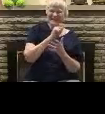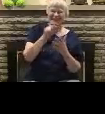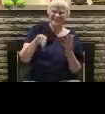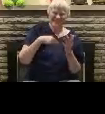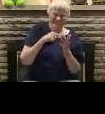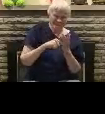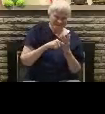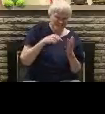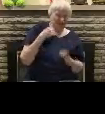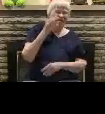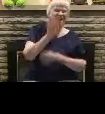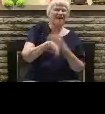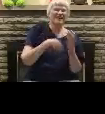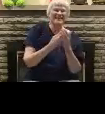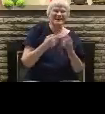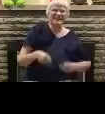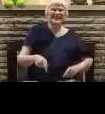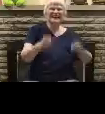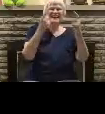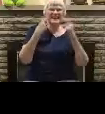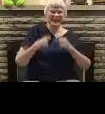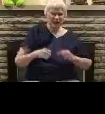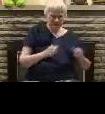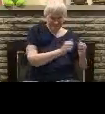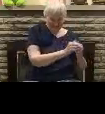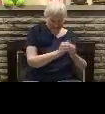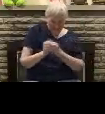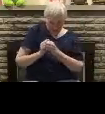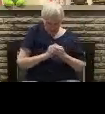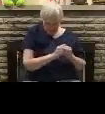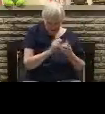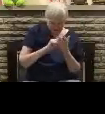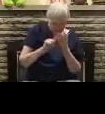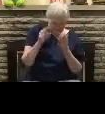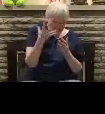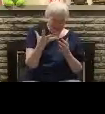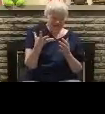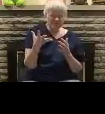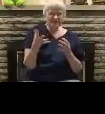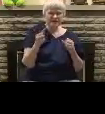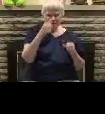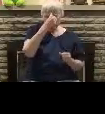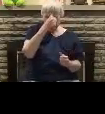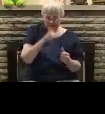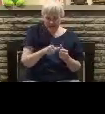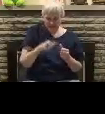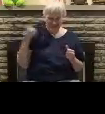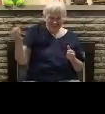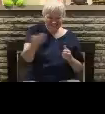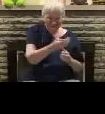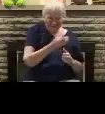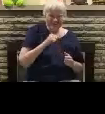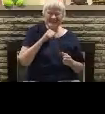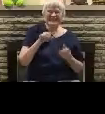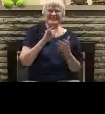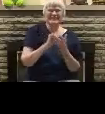together. This thing with Sodom is just one of the pieces of the puzzle. The temple being built in Israel is another piece. Look at verse 5. Remember